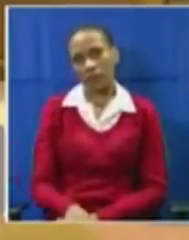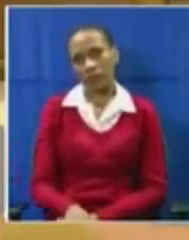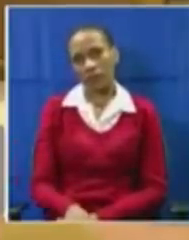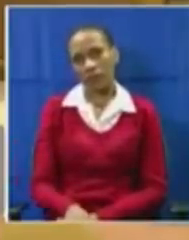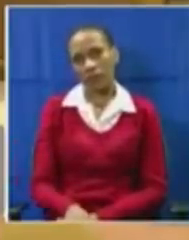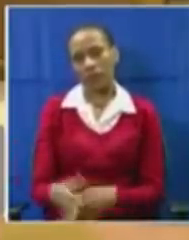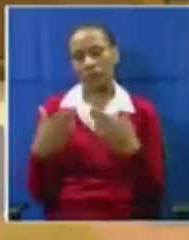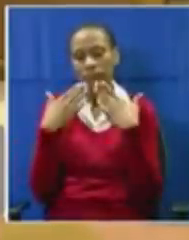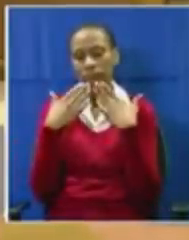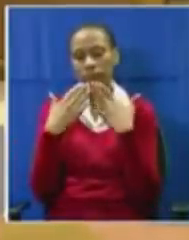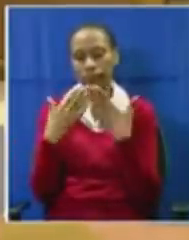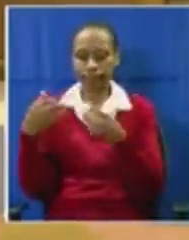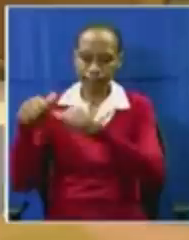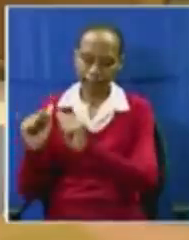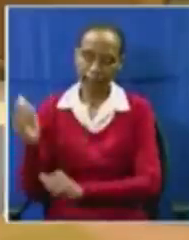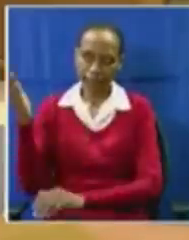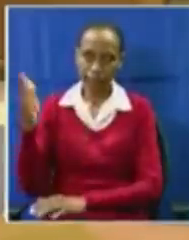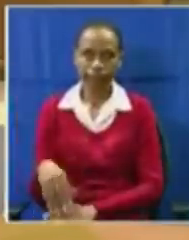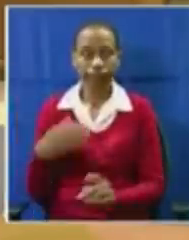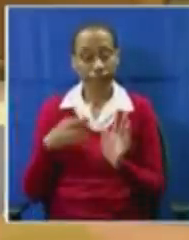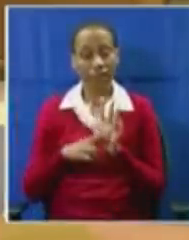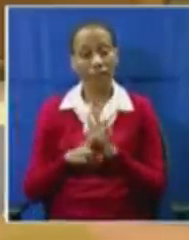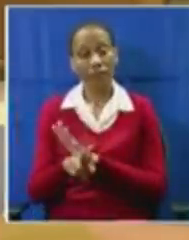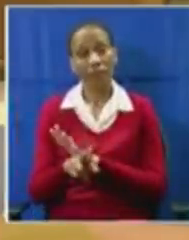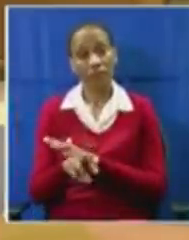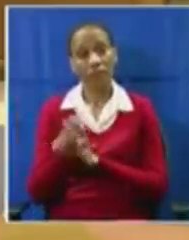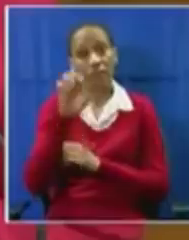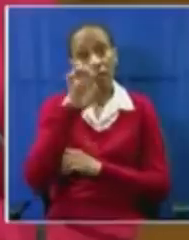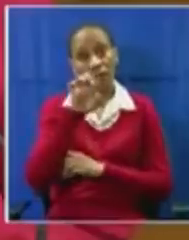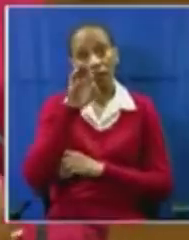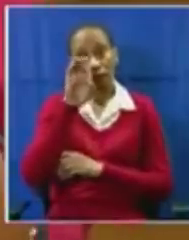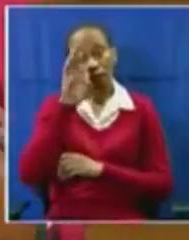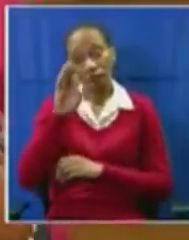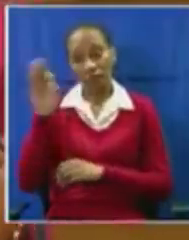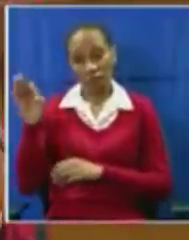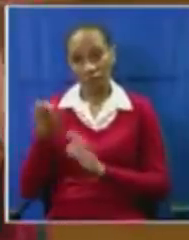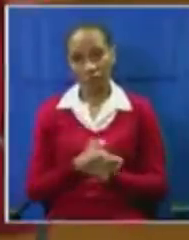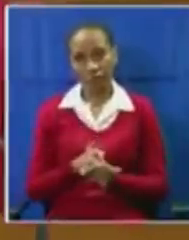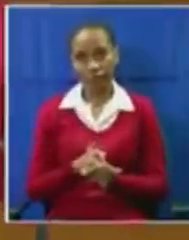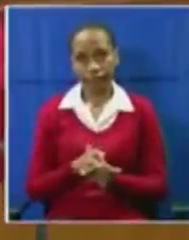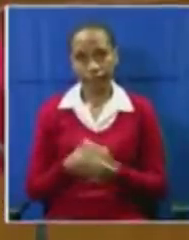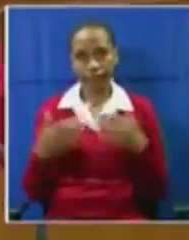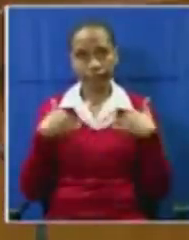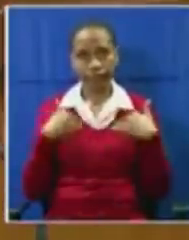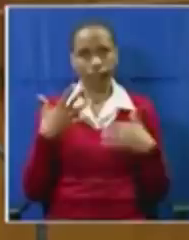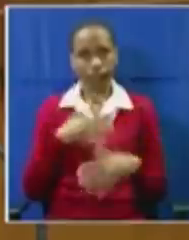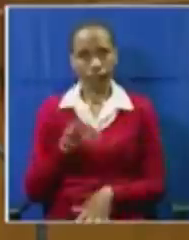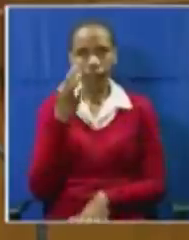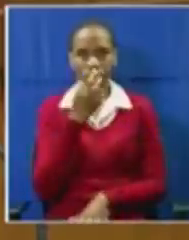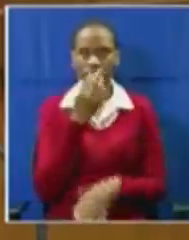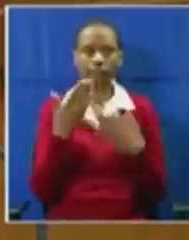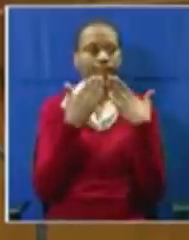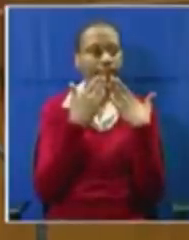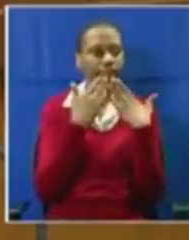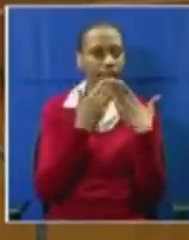On behalf of the Economic Freedom Fighters, I would like to thank